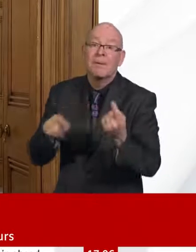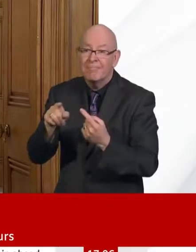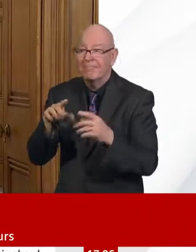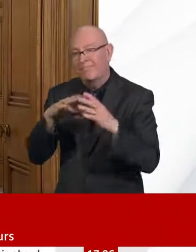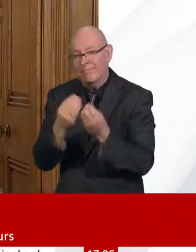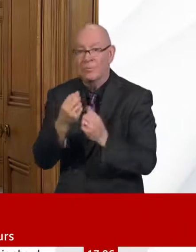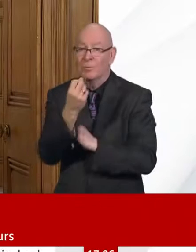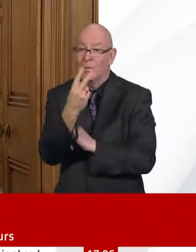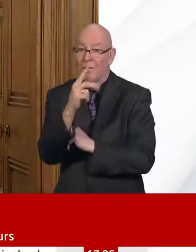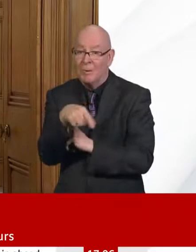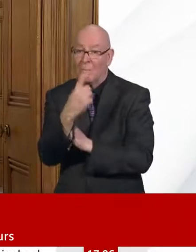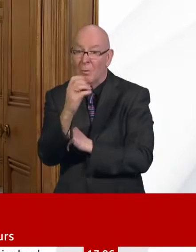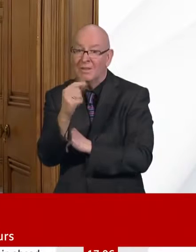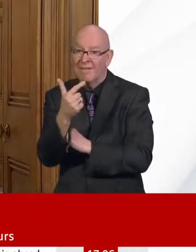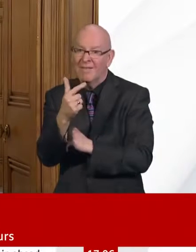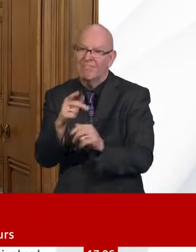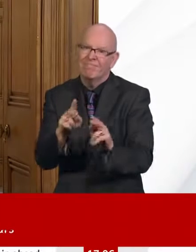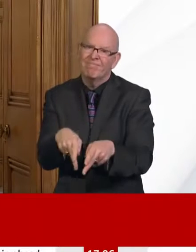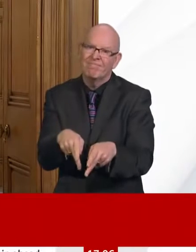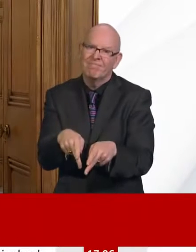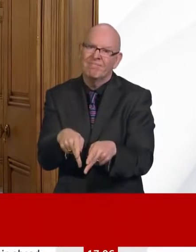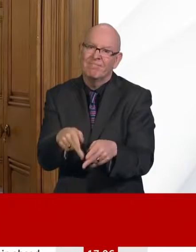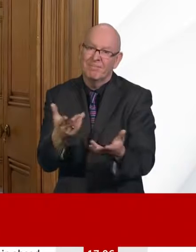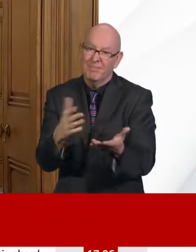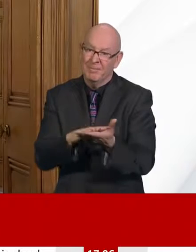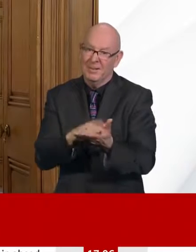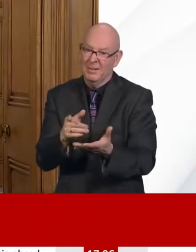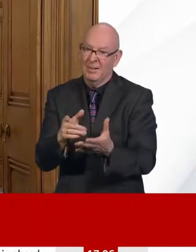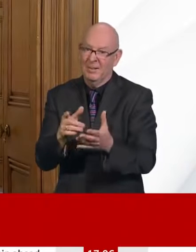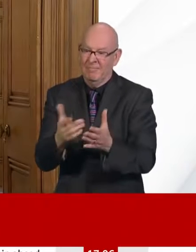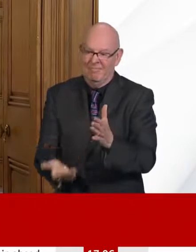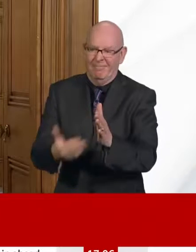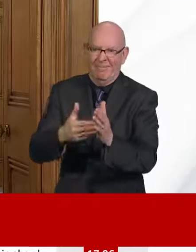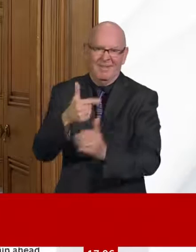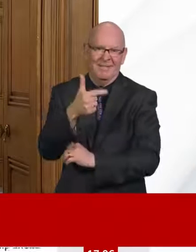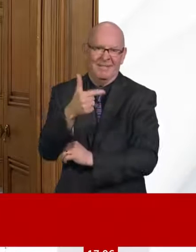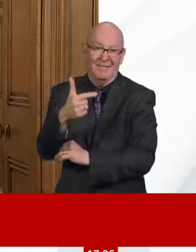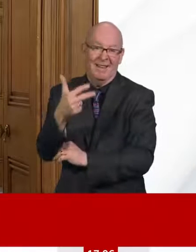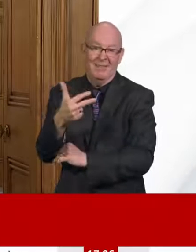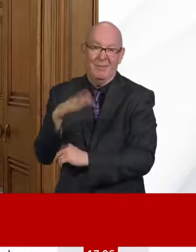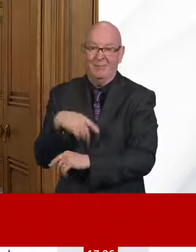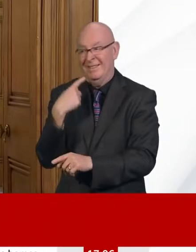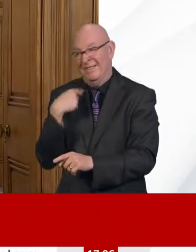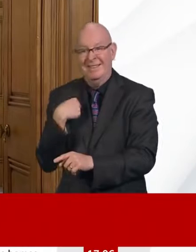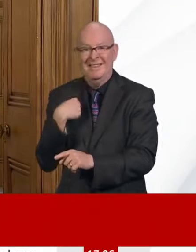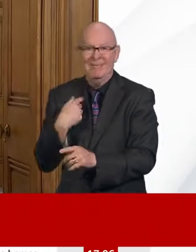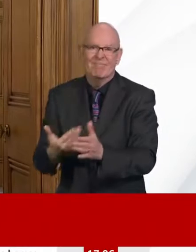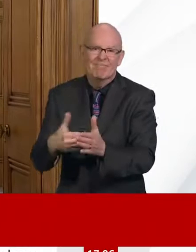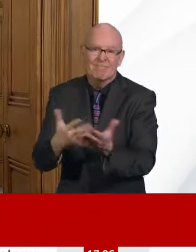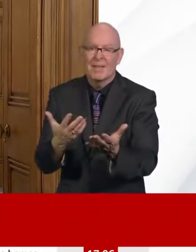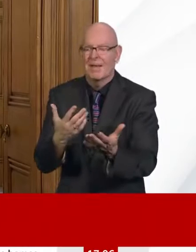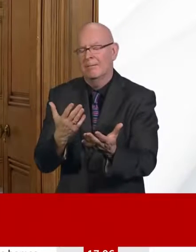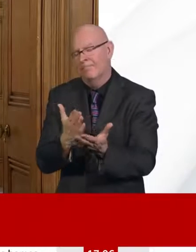the government's guidance. Stay at home, protect our NHS and save lives.